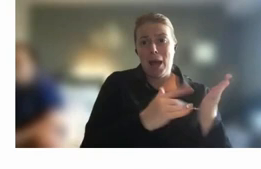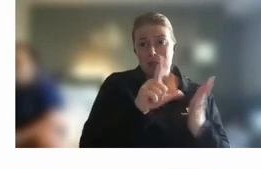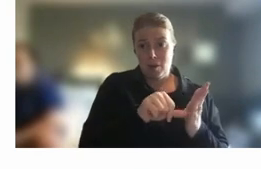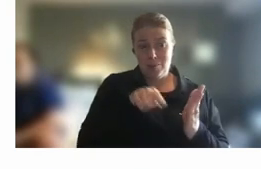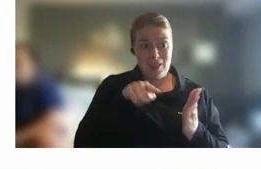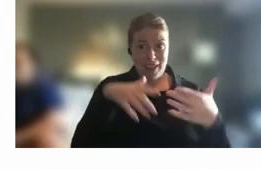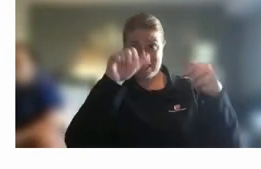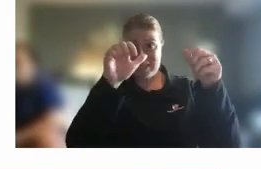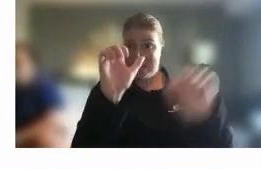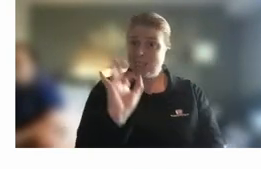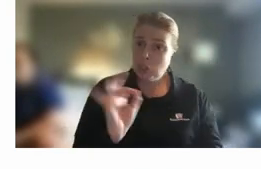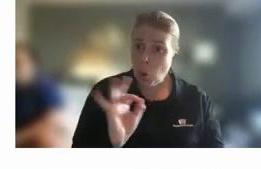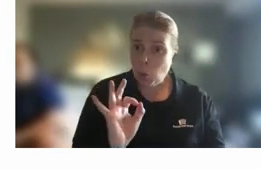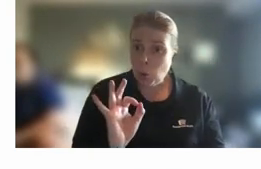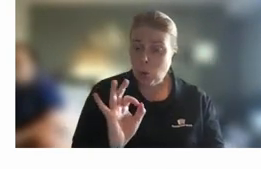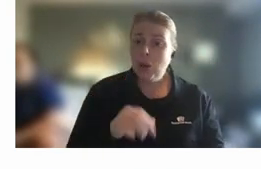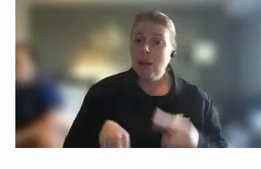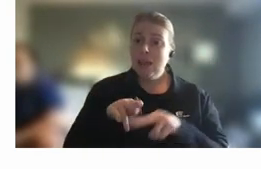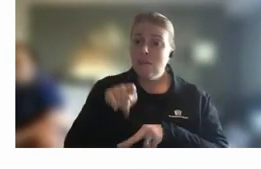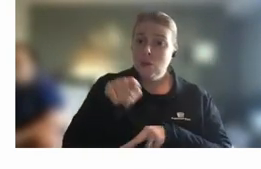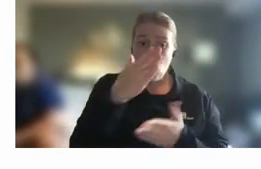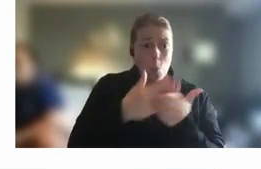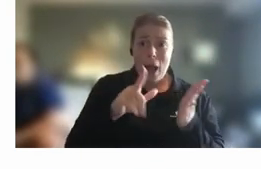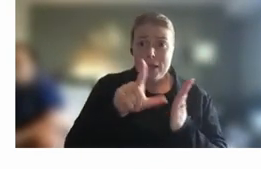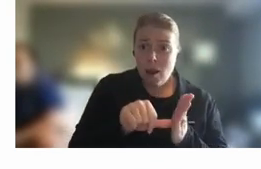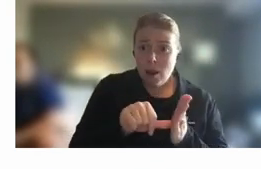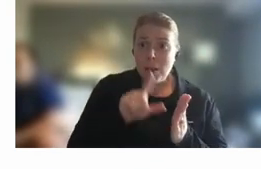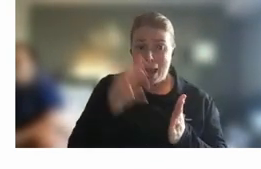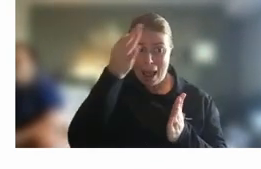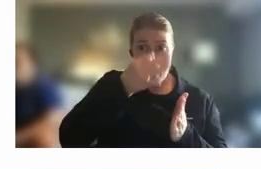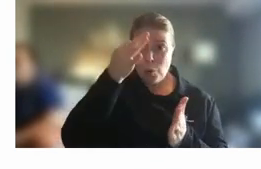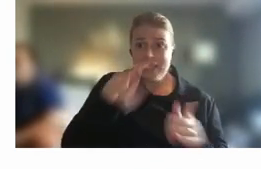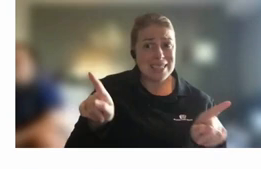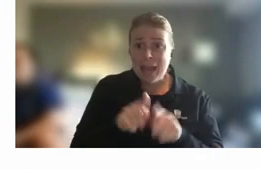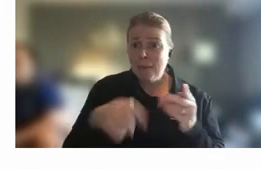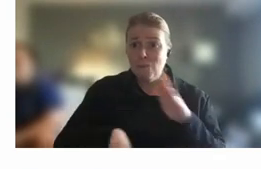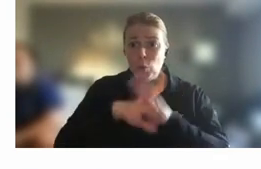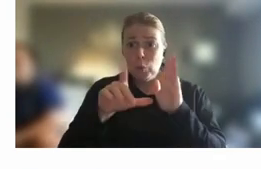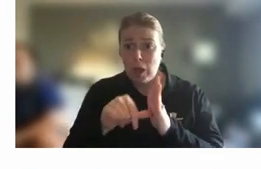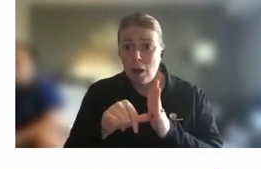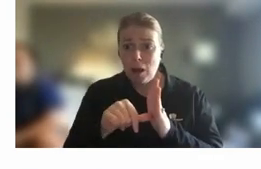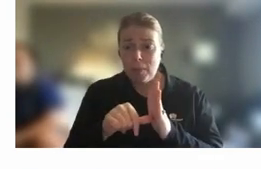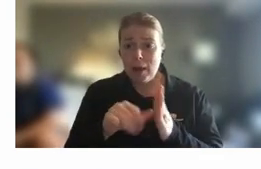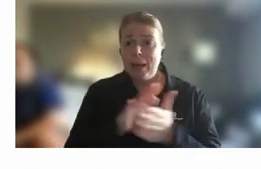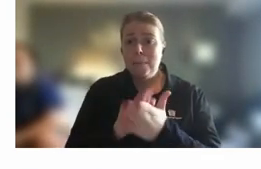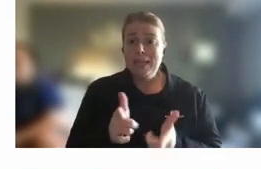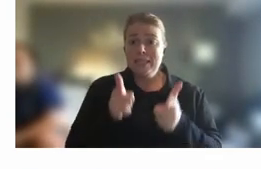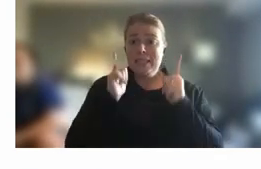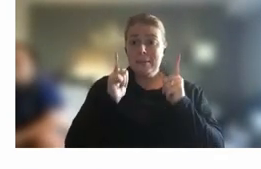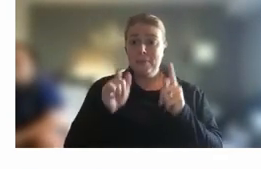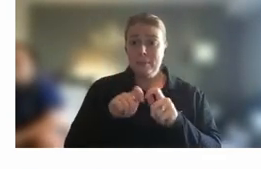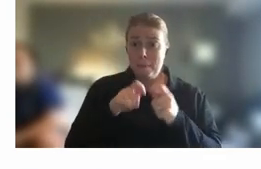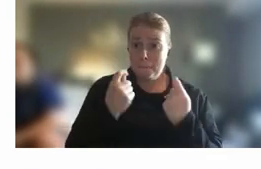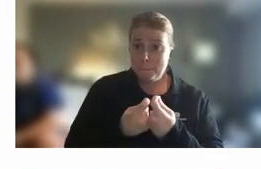success when you are part-time but you're working full-time hours or you don't have the flexibility that you've asked and you're not supported by your team management and the culture of the